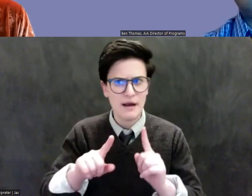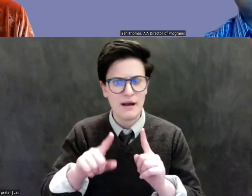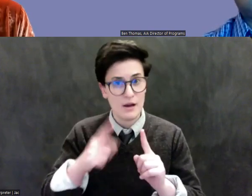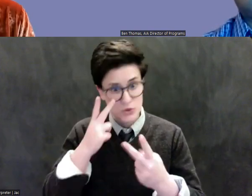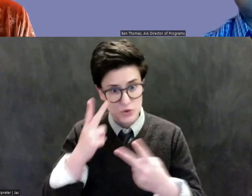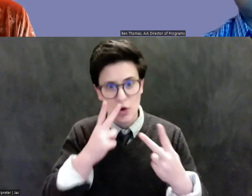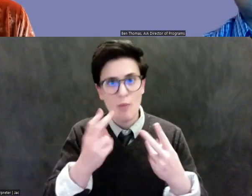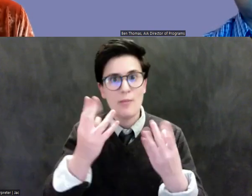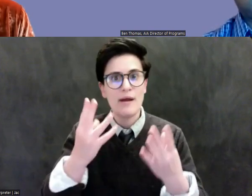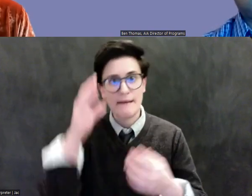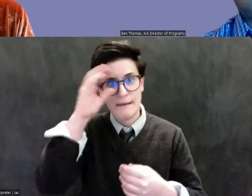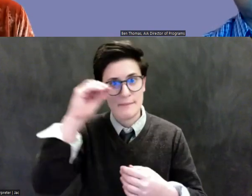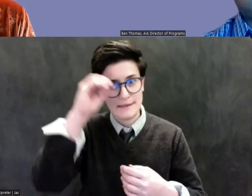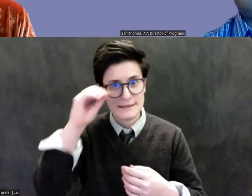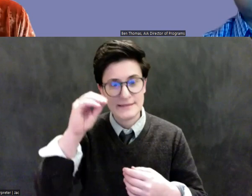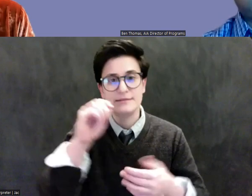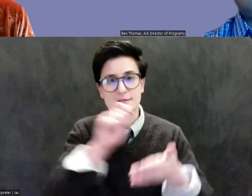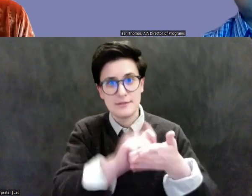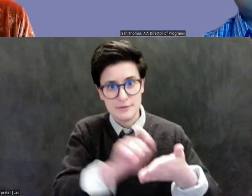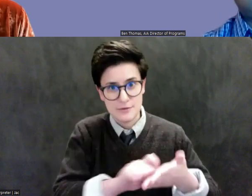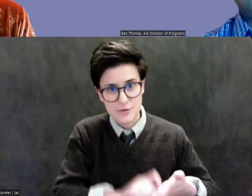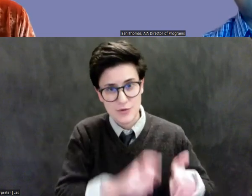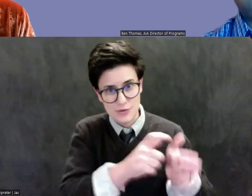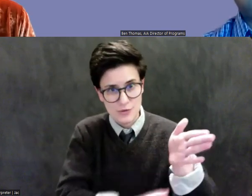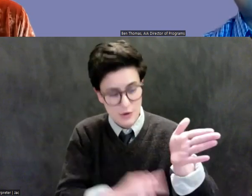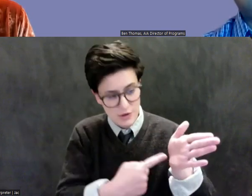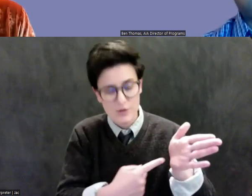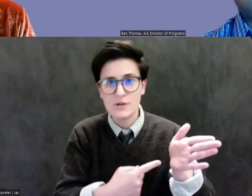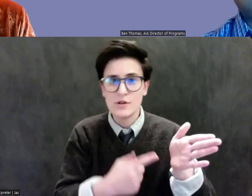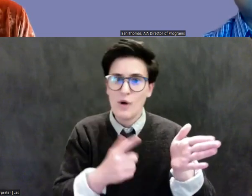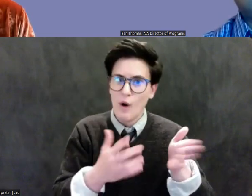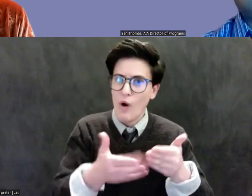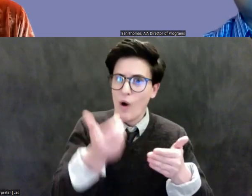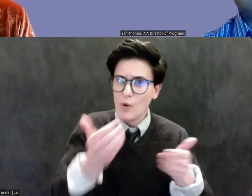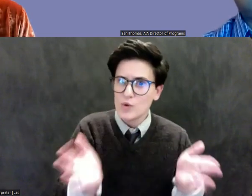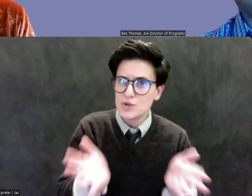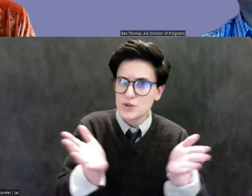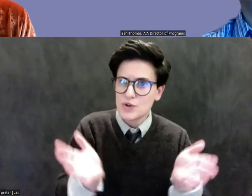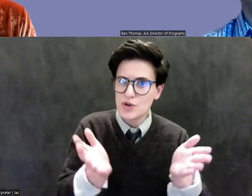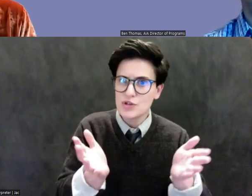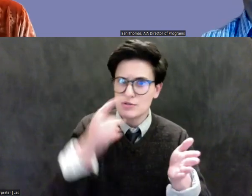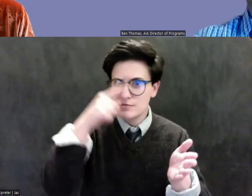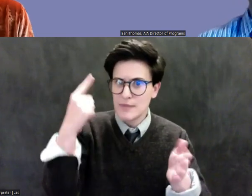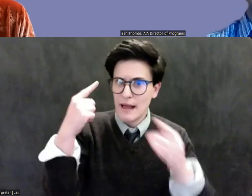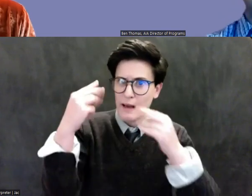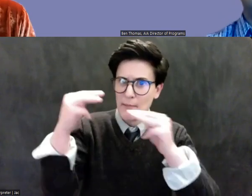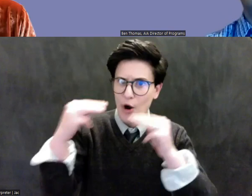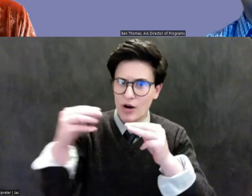at the time, um, close to encouraging a black market and Iraqi material to protect it. Well,